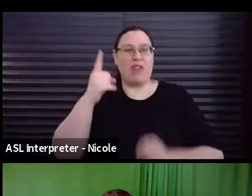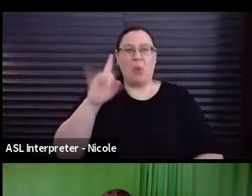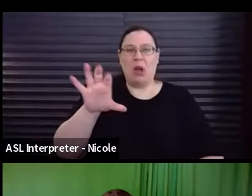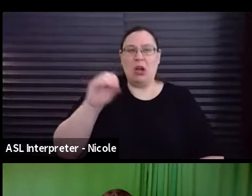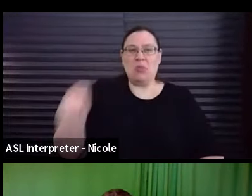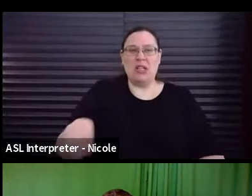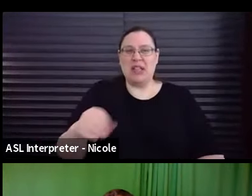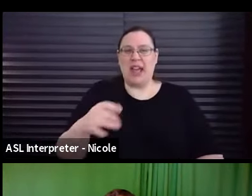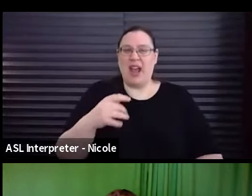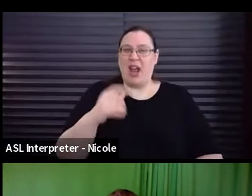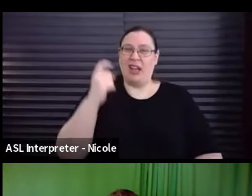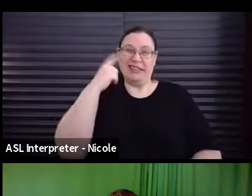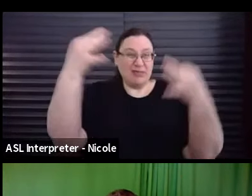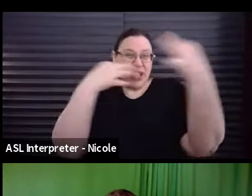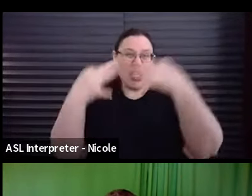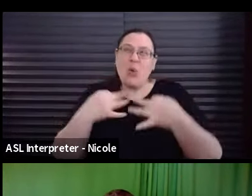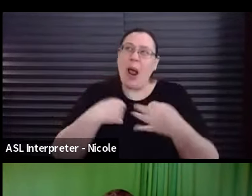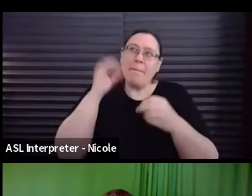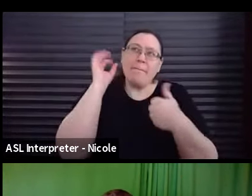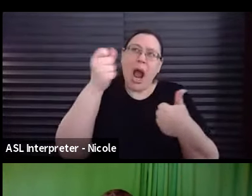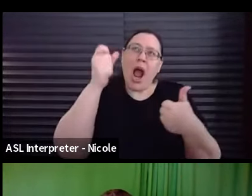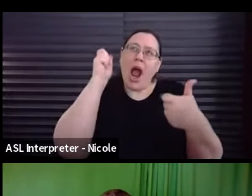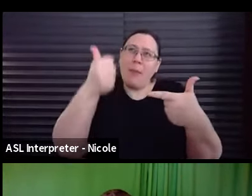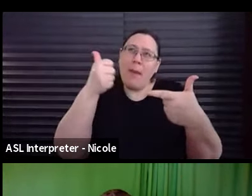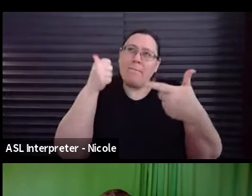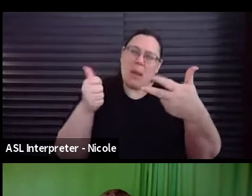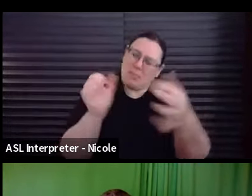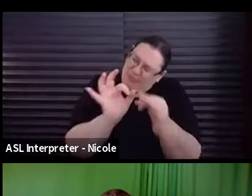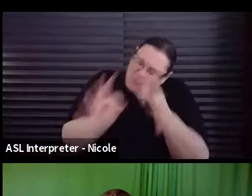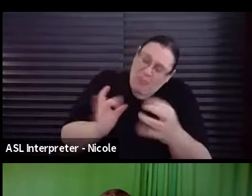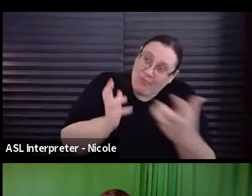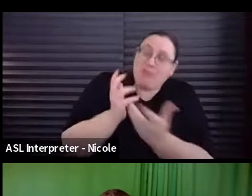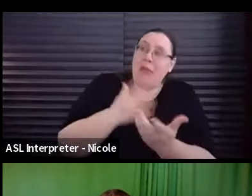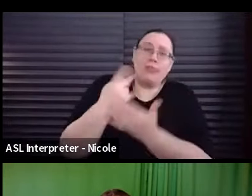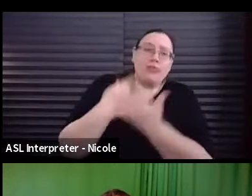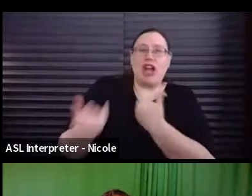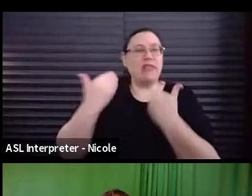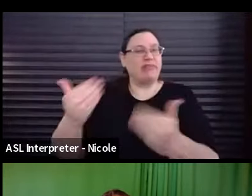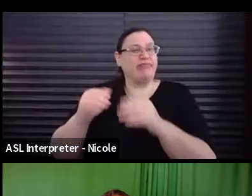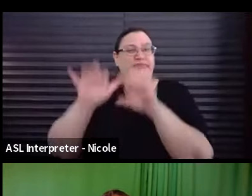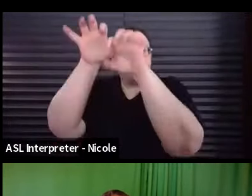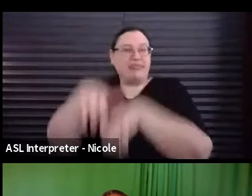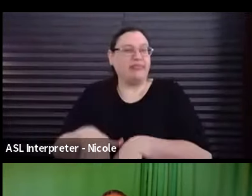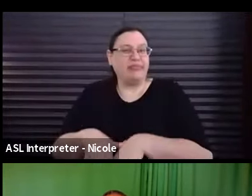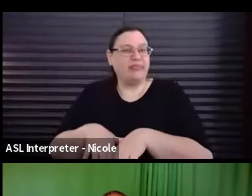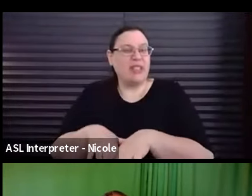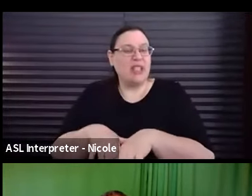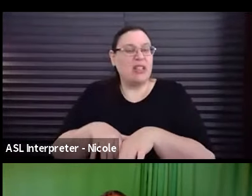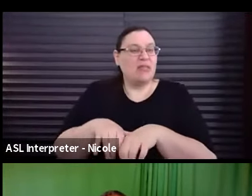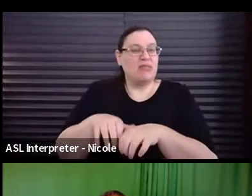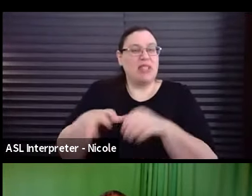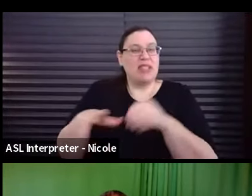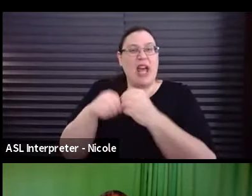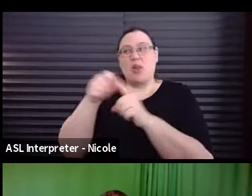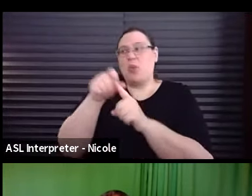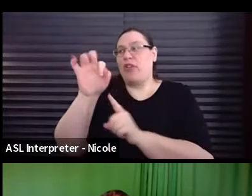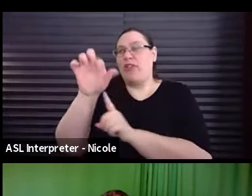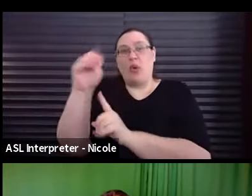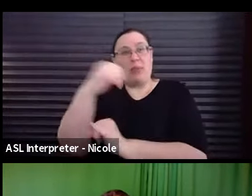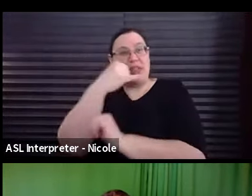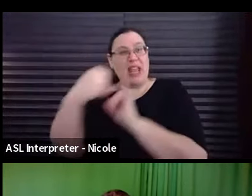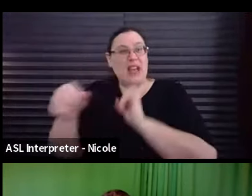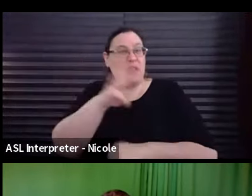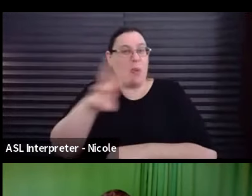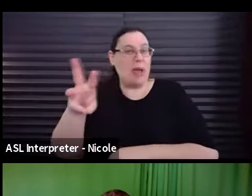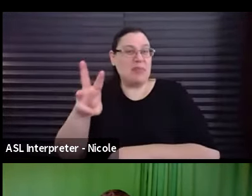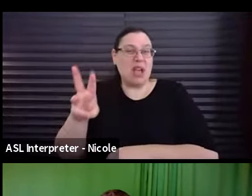that this is actually what fits for your project, go directly to the application, just add form to that end. Wonderful. Um,